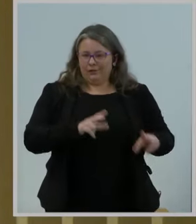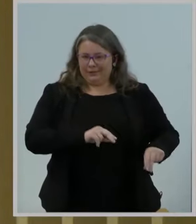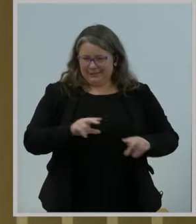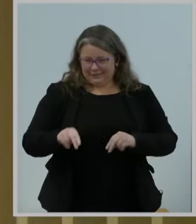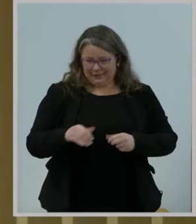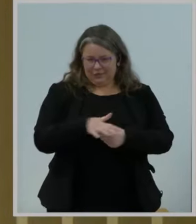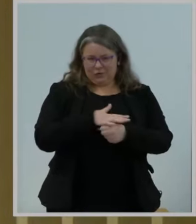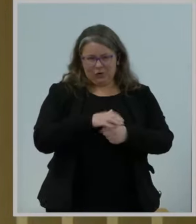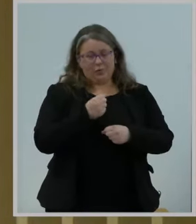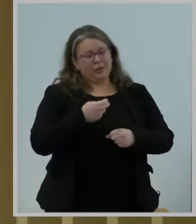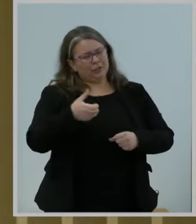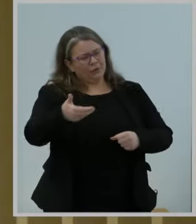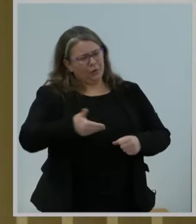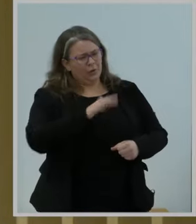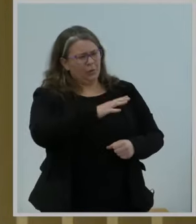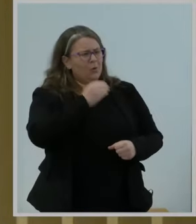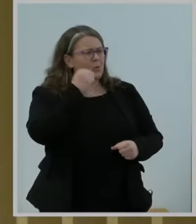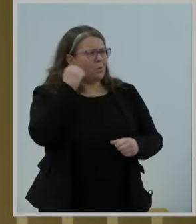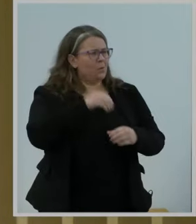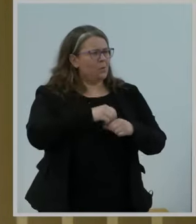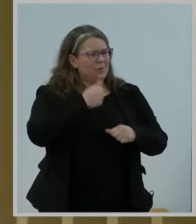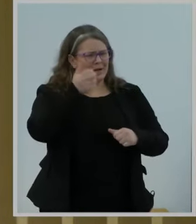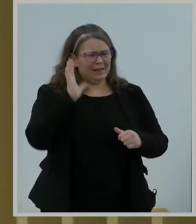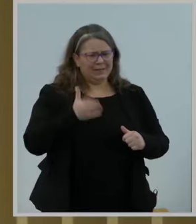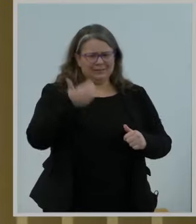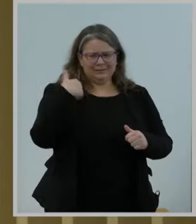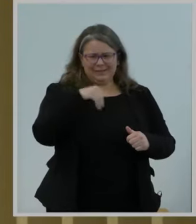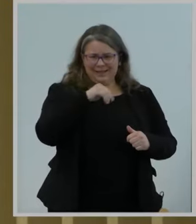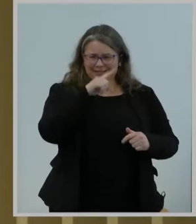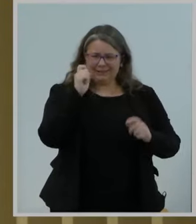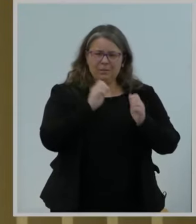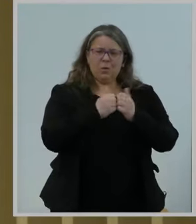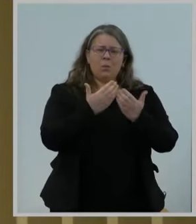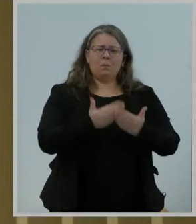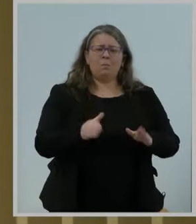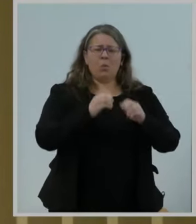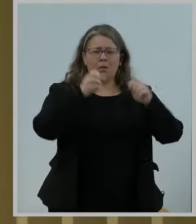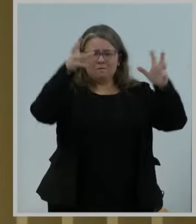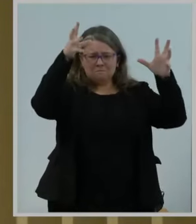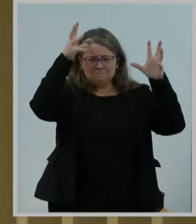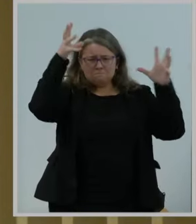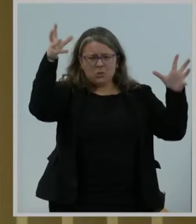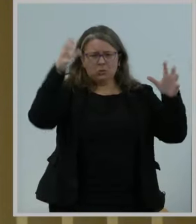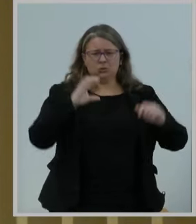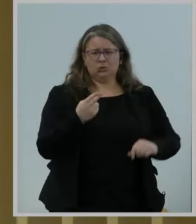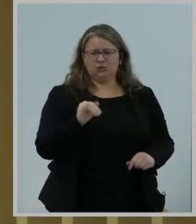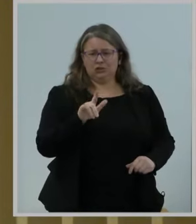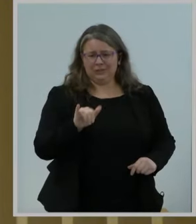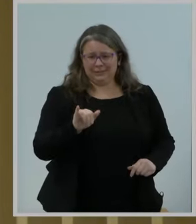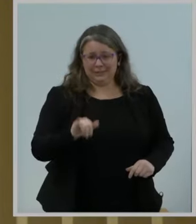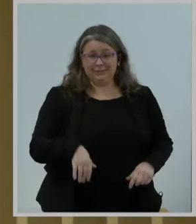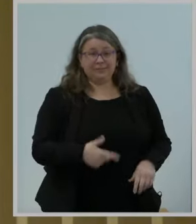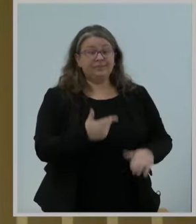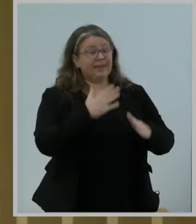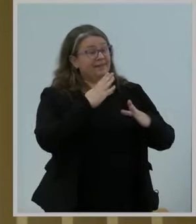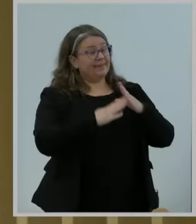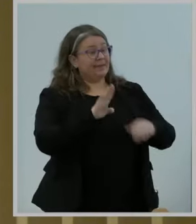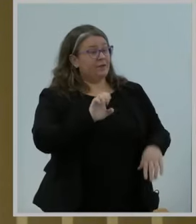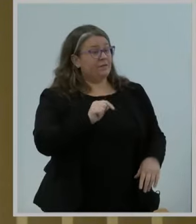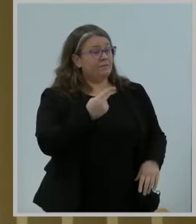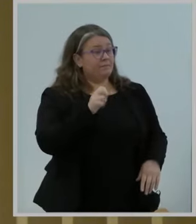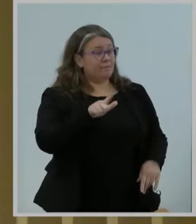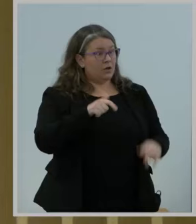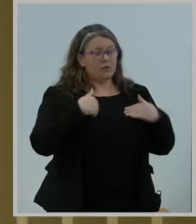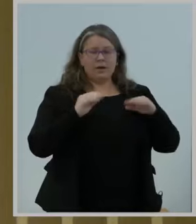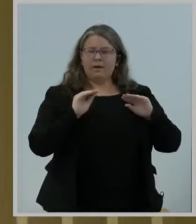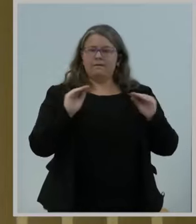bowl of moose chili. There are no major roads in Bethel. If you want to leave town or visit, you